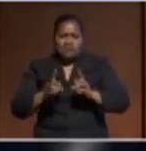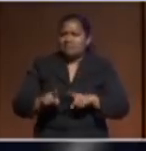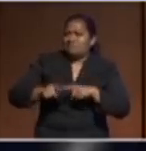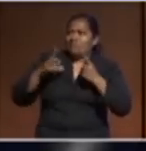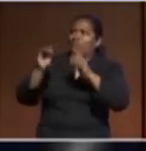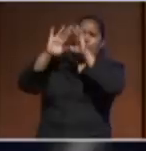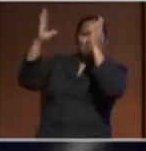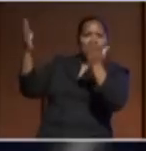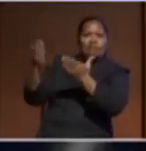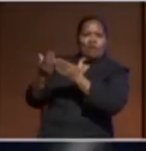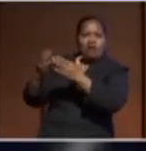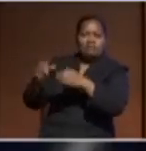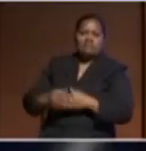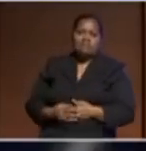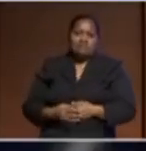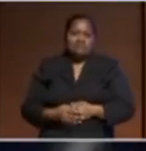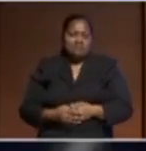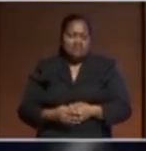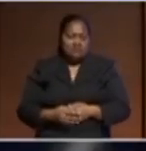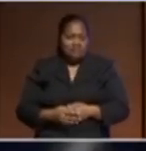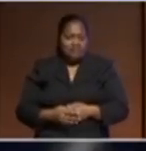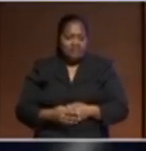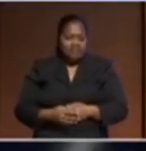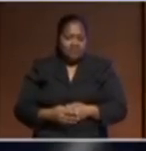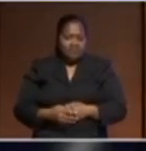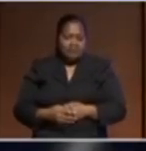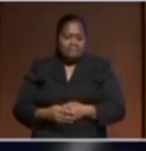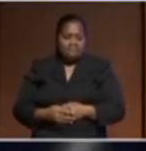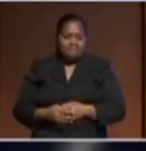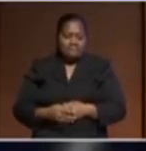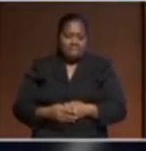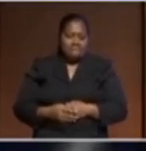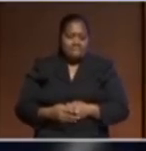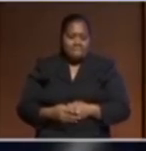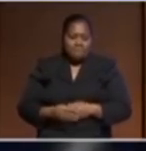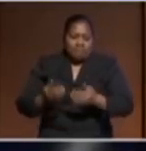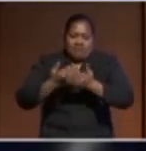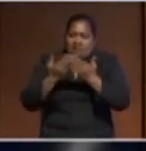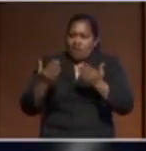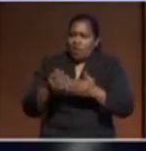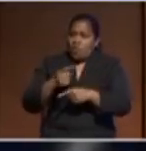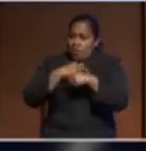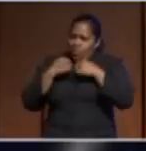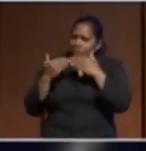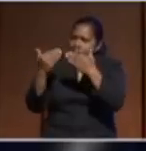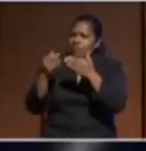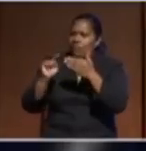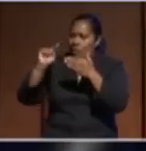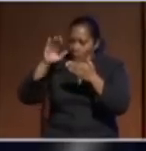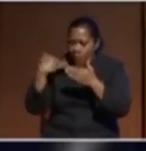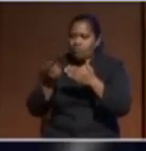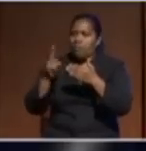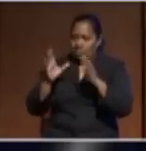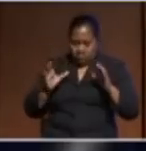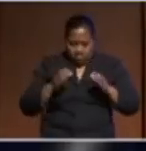Be willing to stick our elbows out and say, family first. And the way that we do things matters. We should be willing to look for